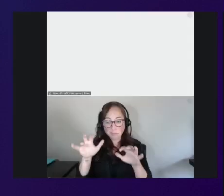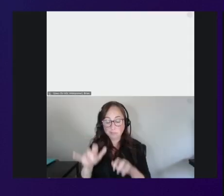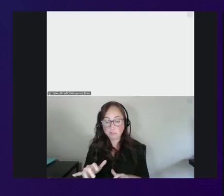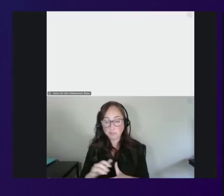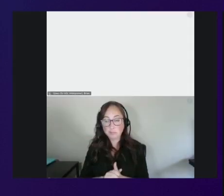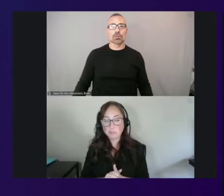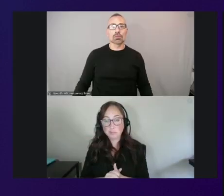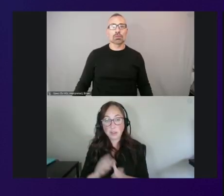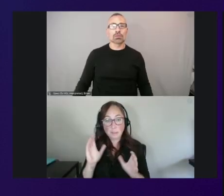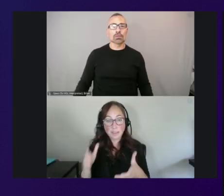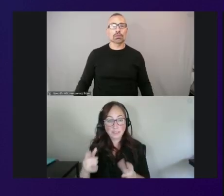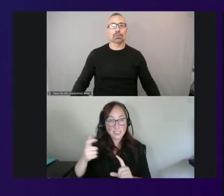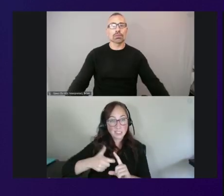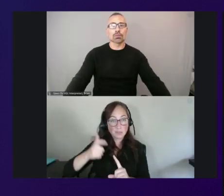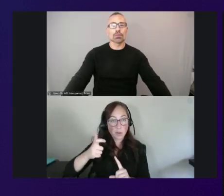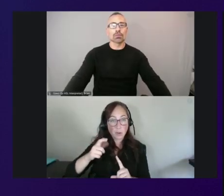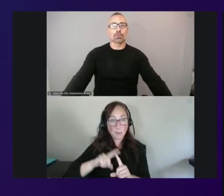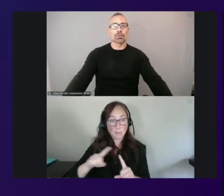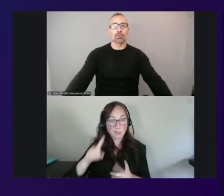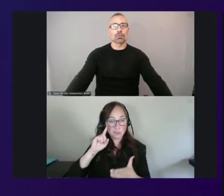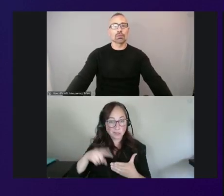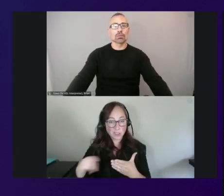it as default but just double check that